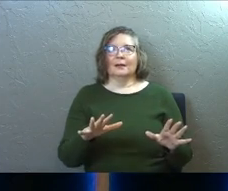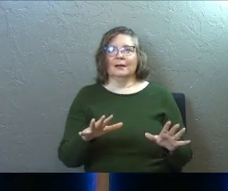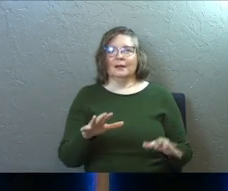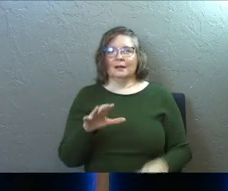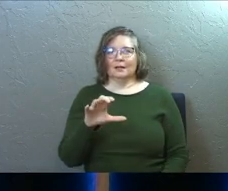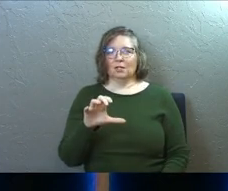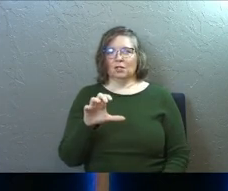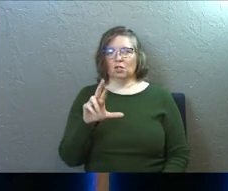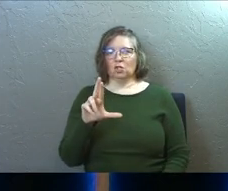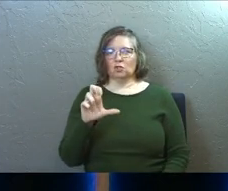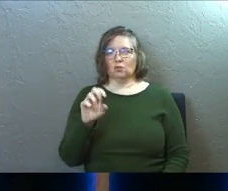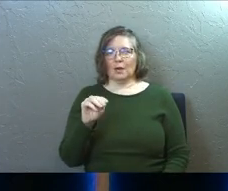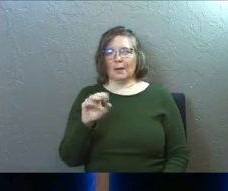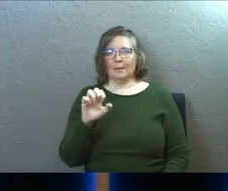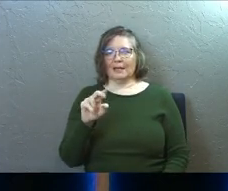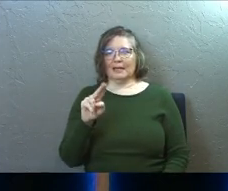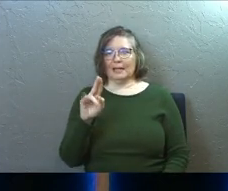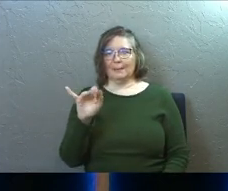Kremenimi.